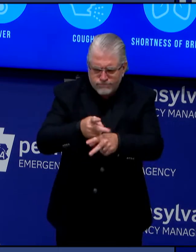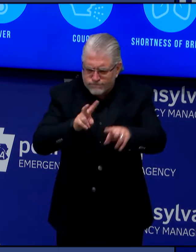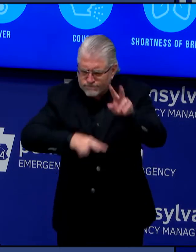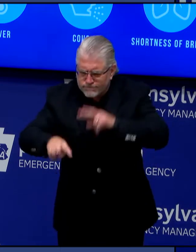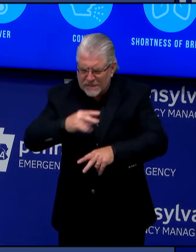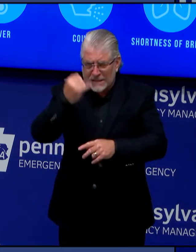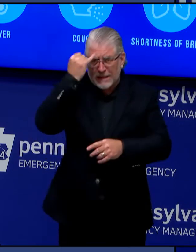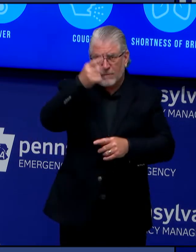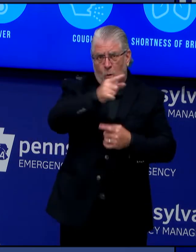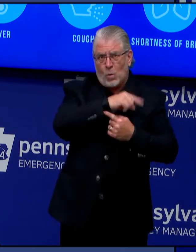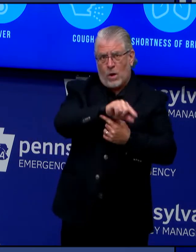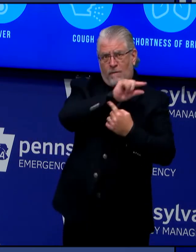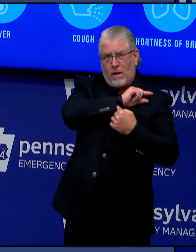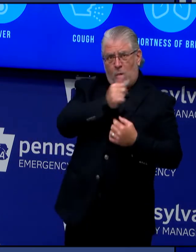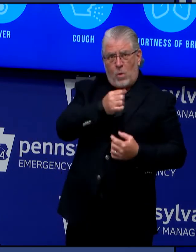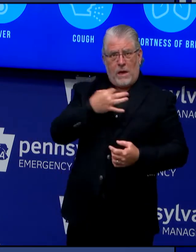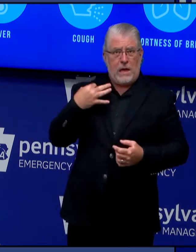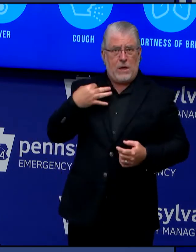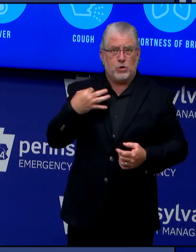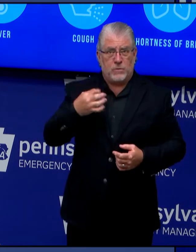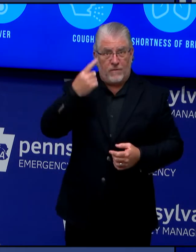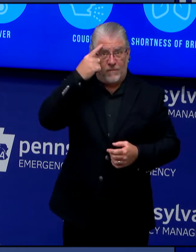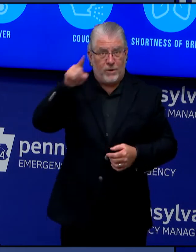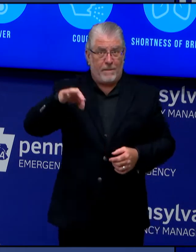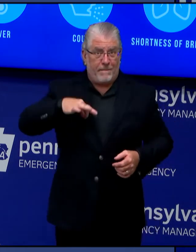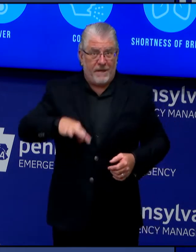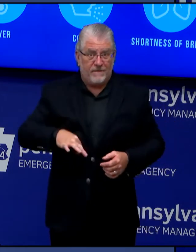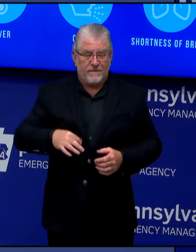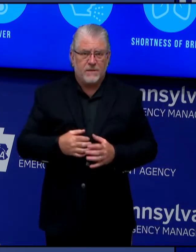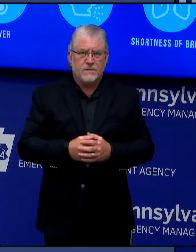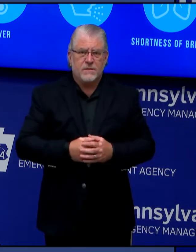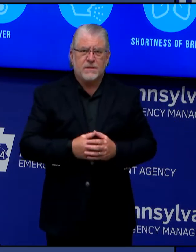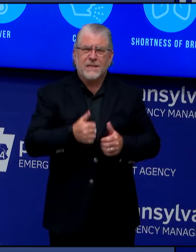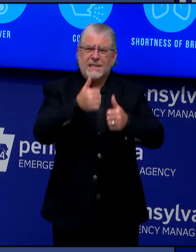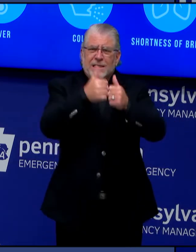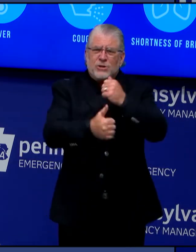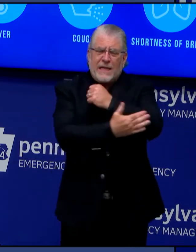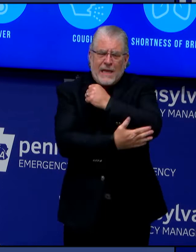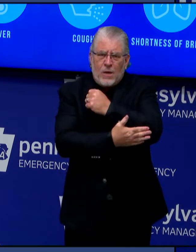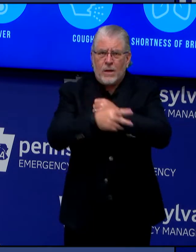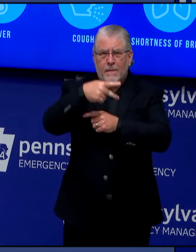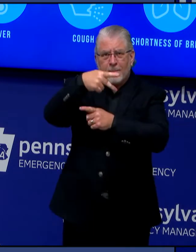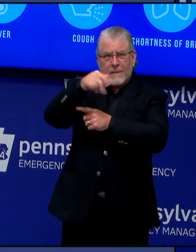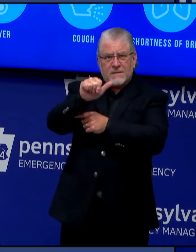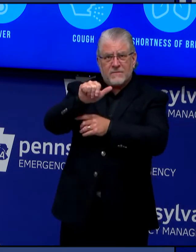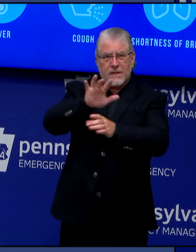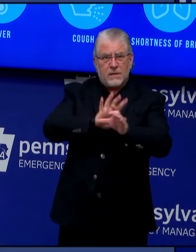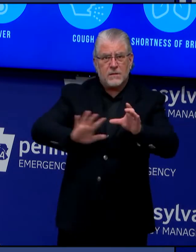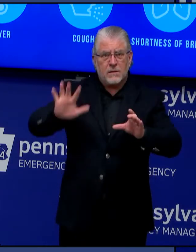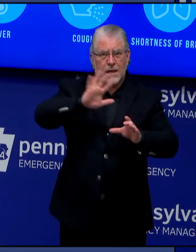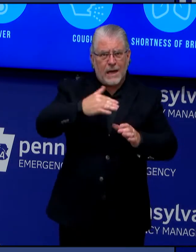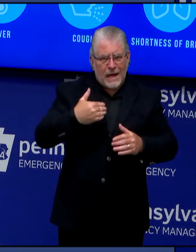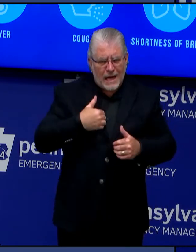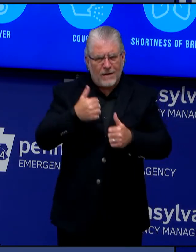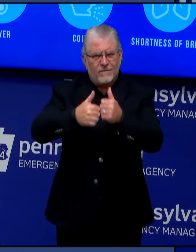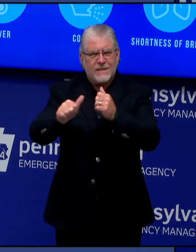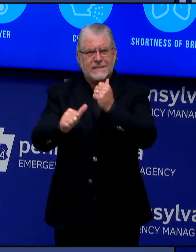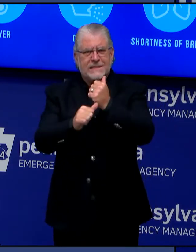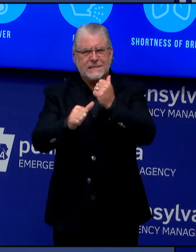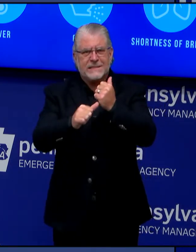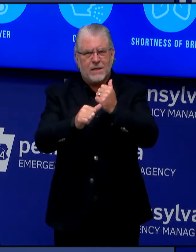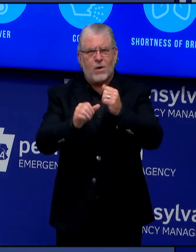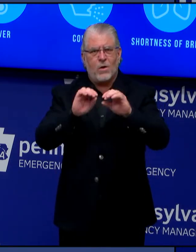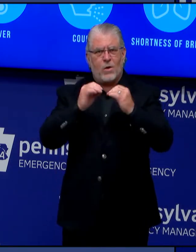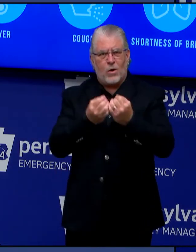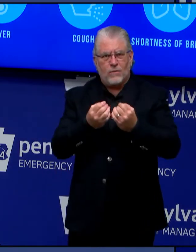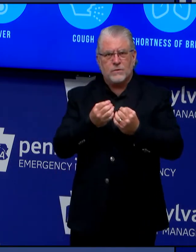There are county assistance offices in every Pennsylvania county staffed by caseworkers who are skilled at connecting individuals to